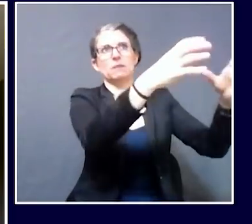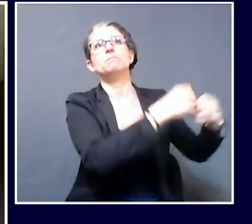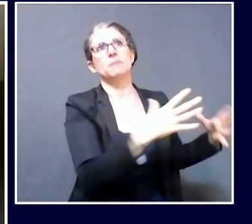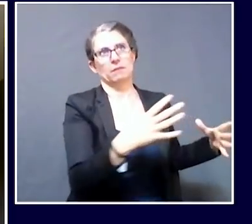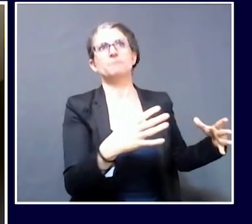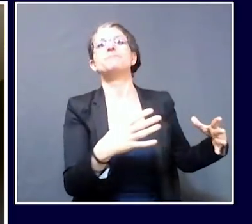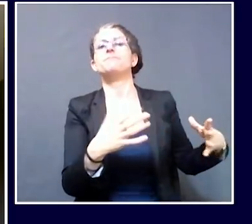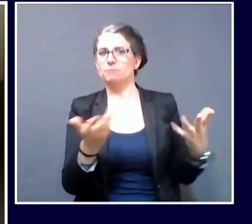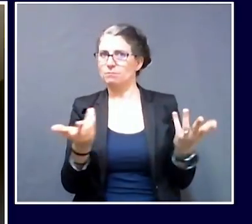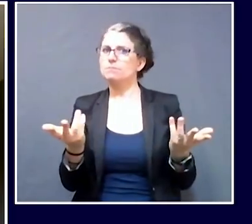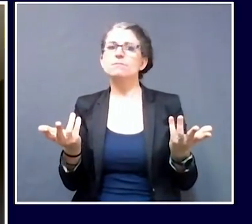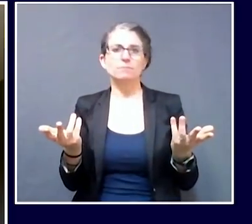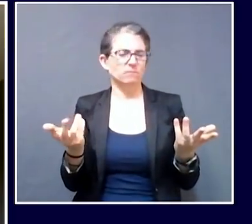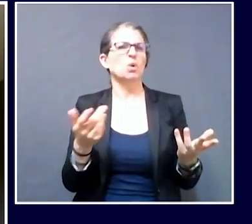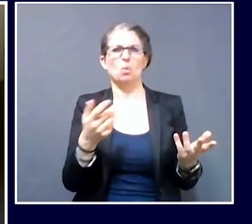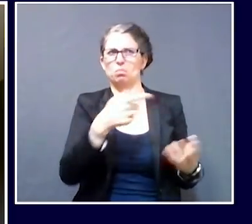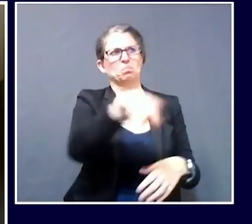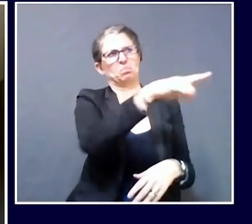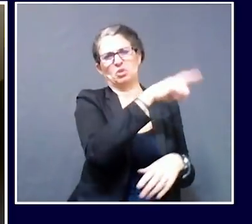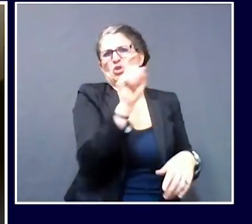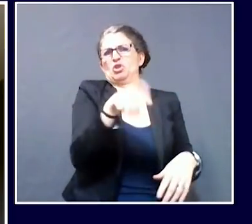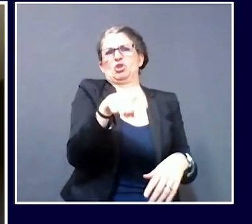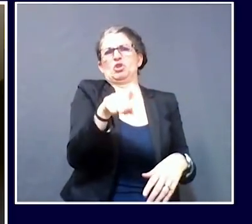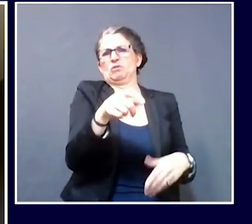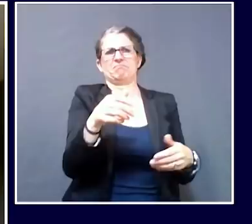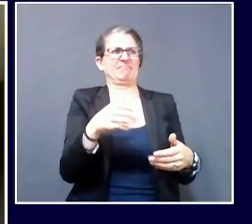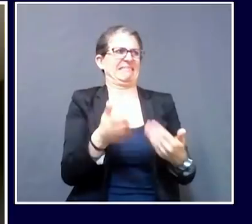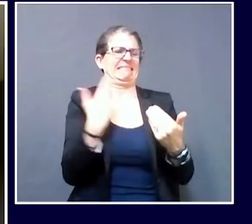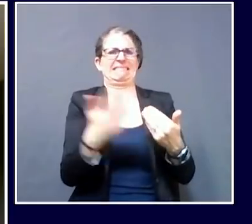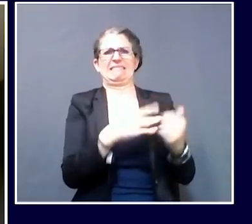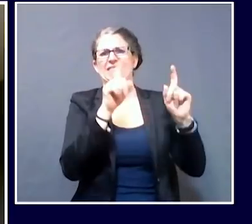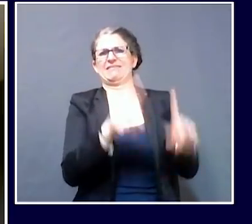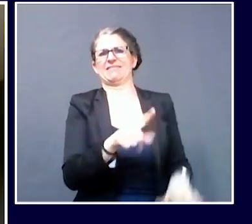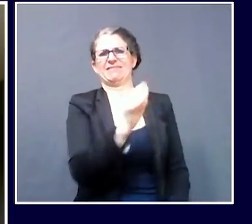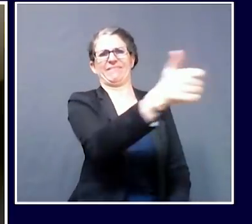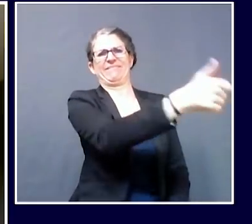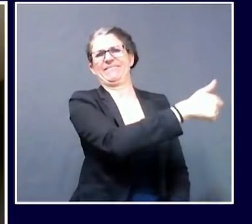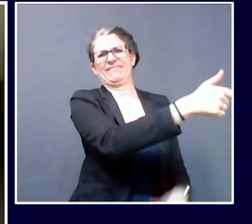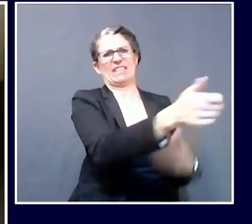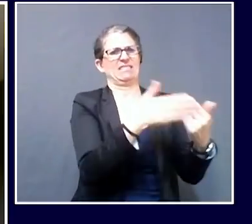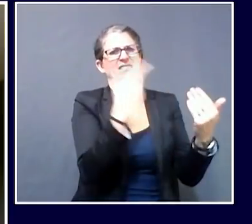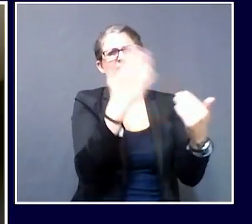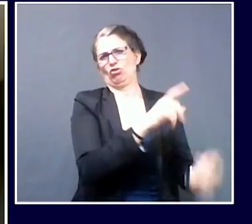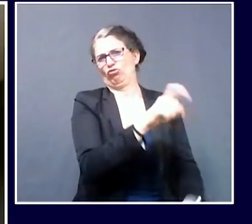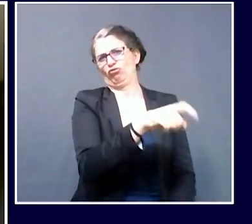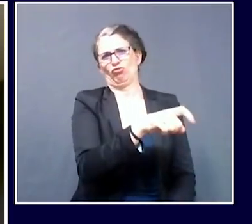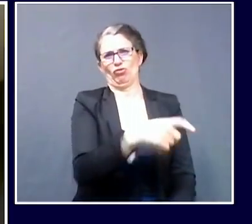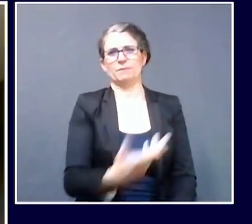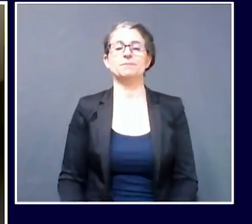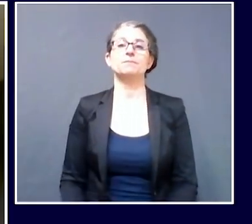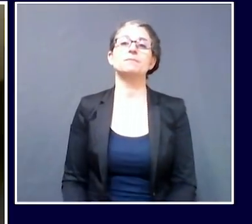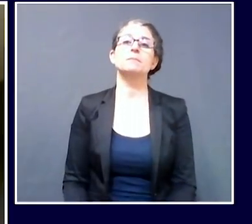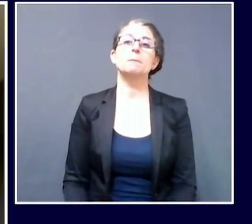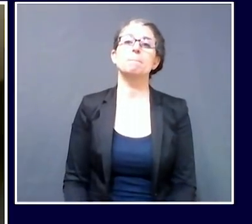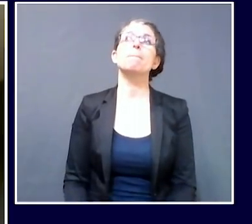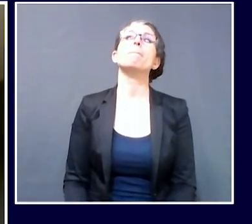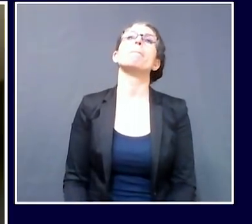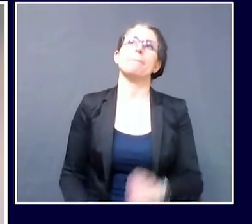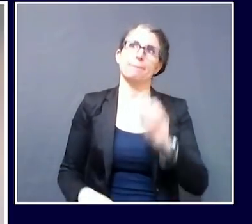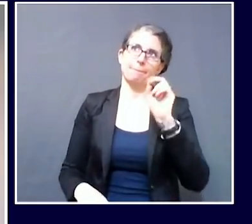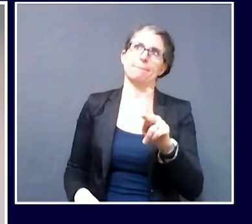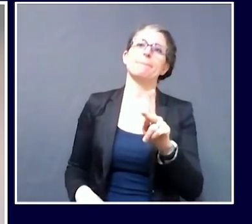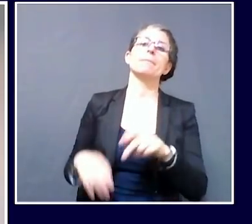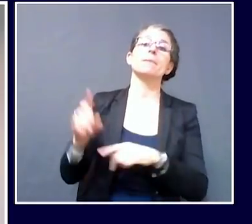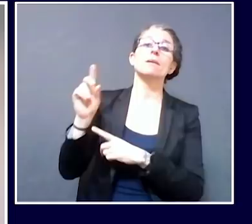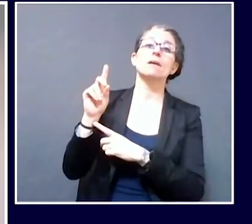or over the next couple of weeks is high. All right. And Dr. Shaw, the other question